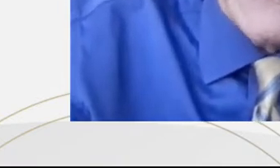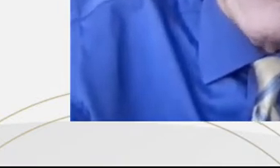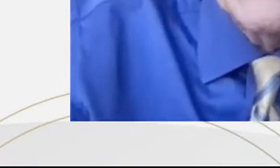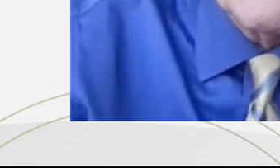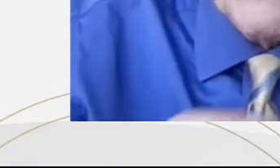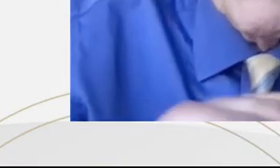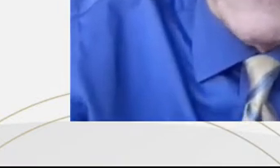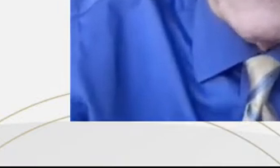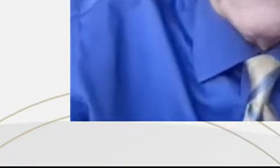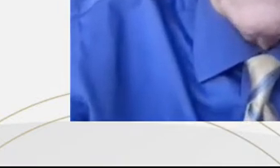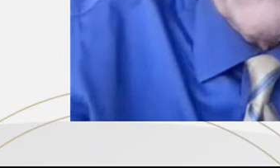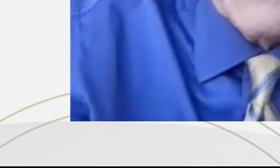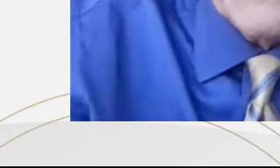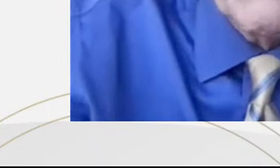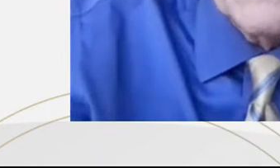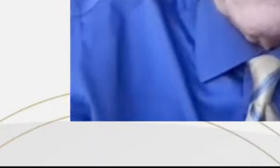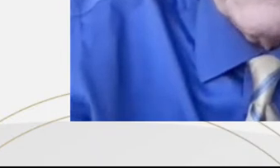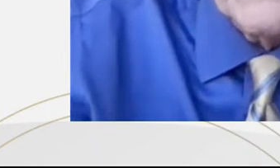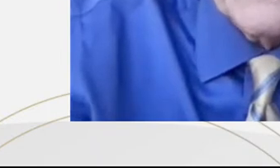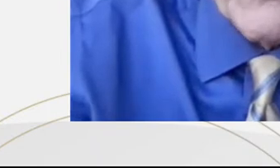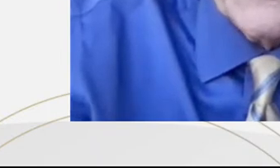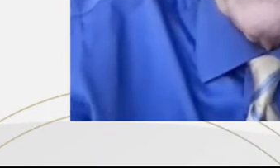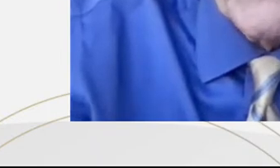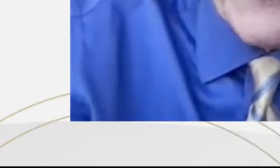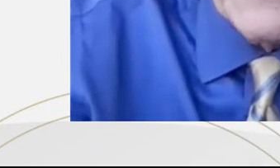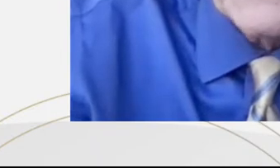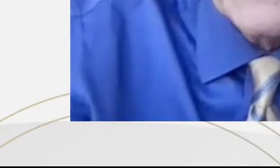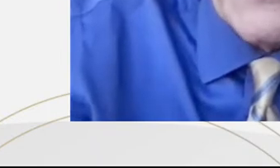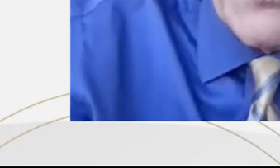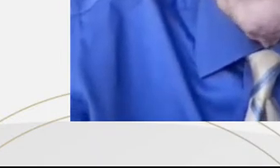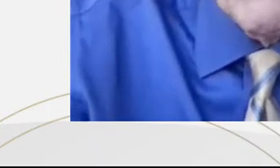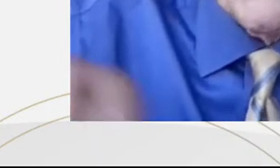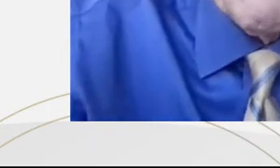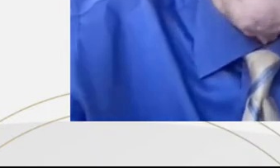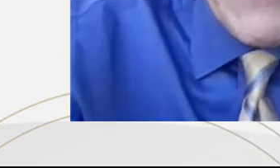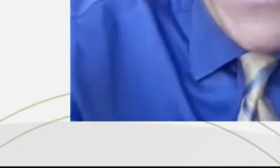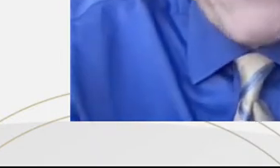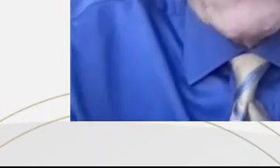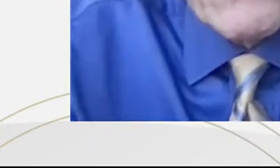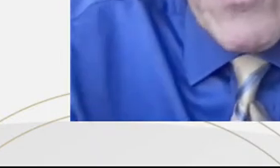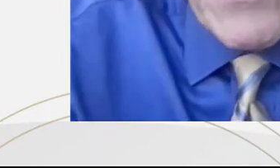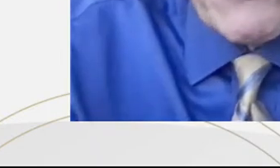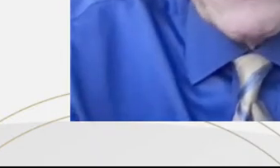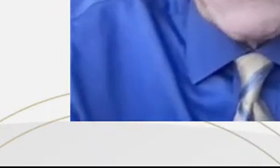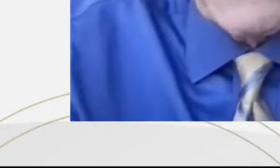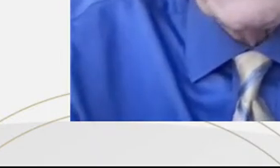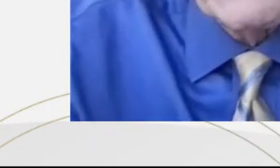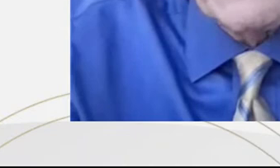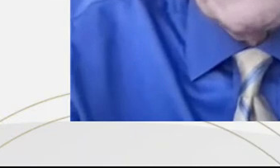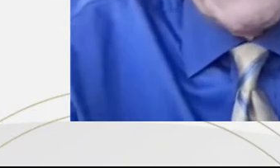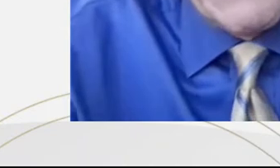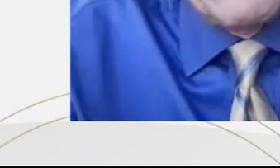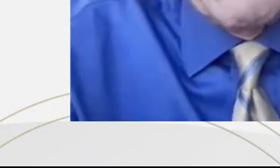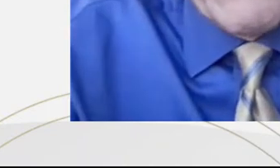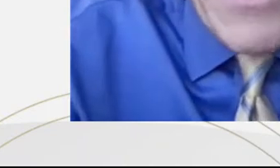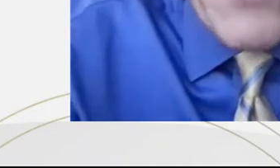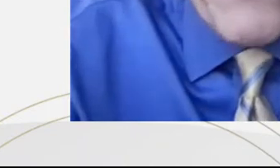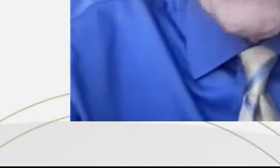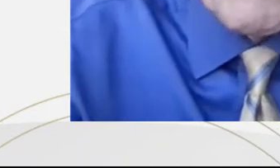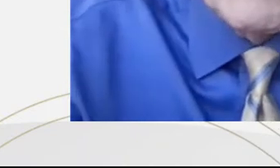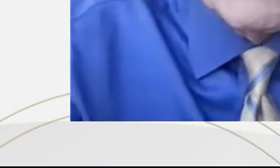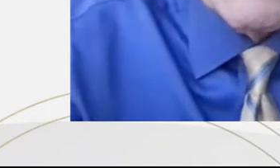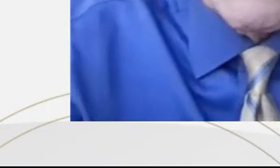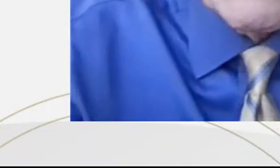it's the danger of innocent defendants pleading guilty is going to be greatest when the after trial sentence and the